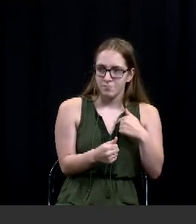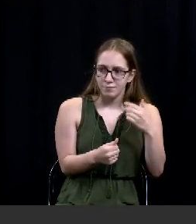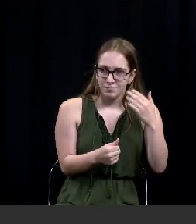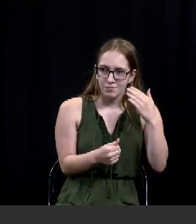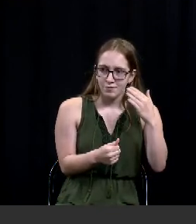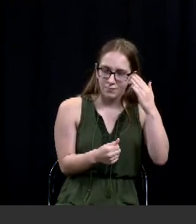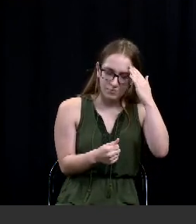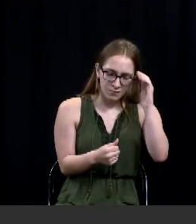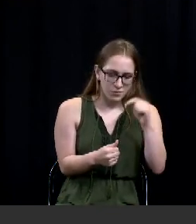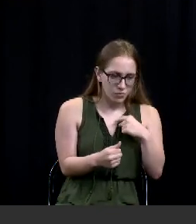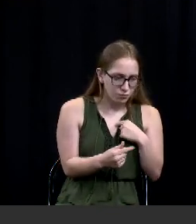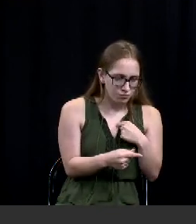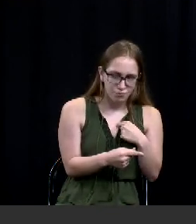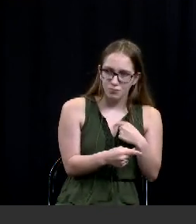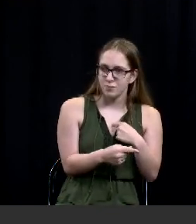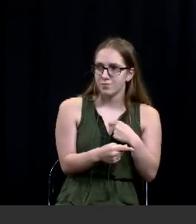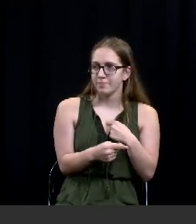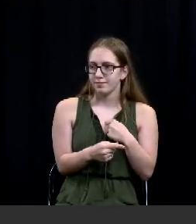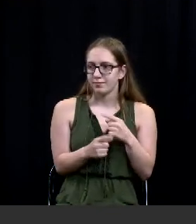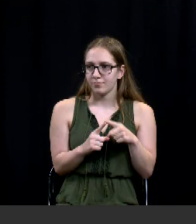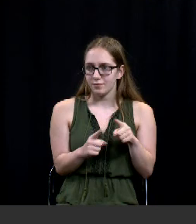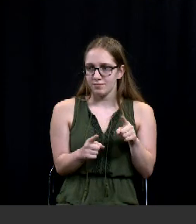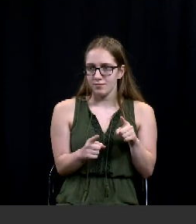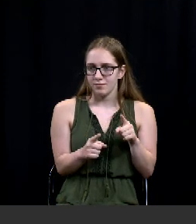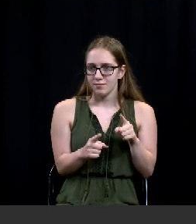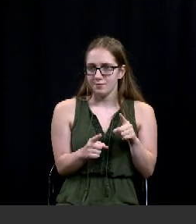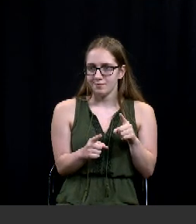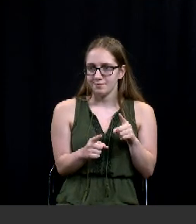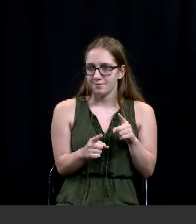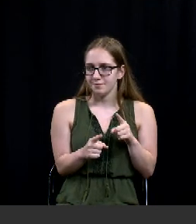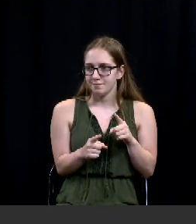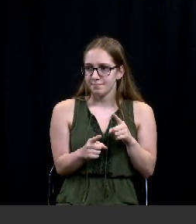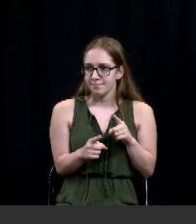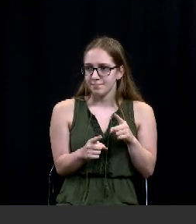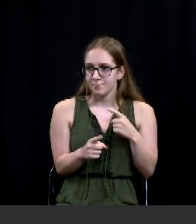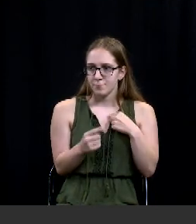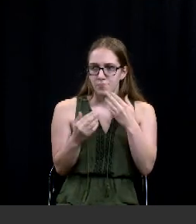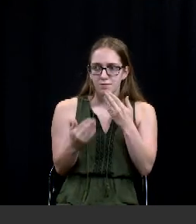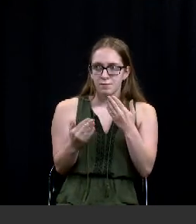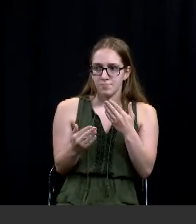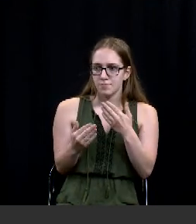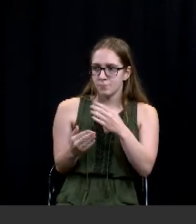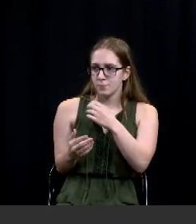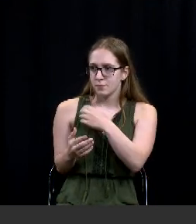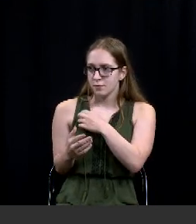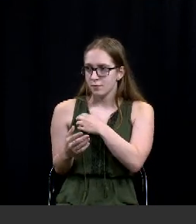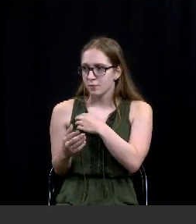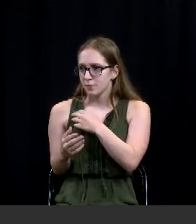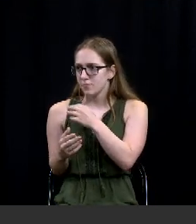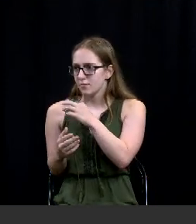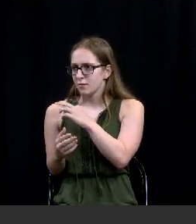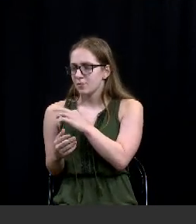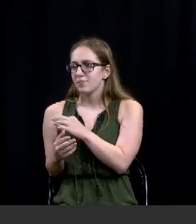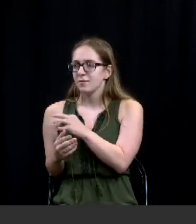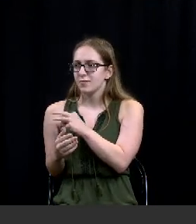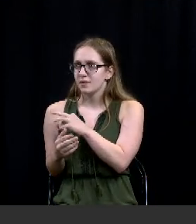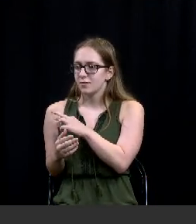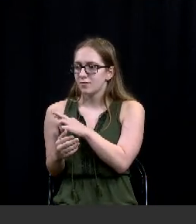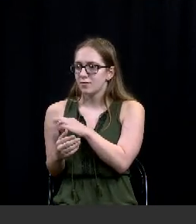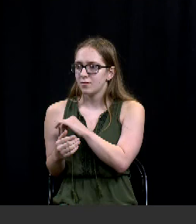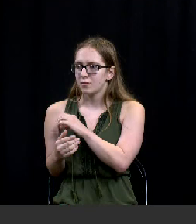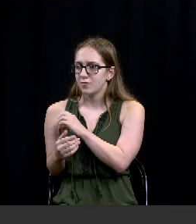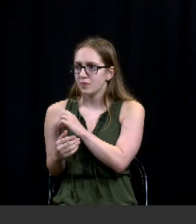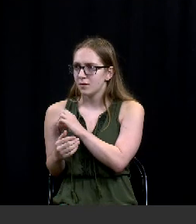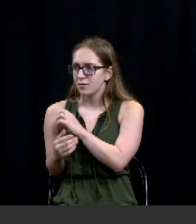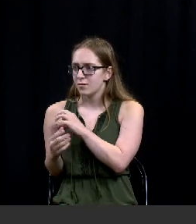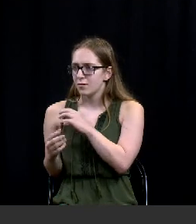uh but i really just want to uh thank officer moreno officer rozinski and